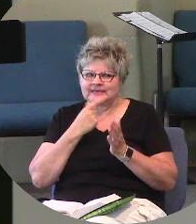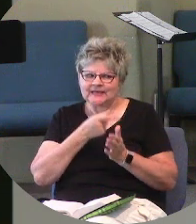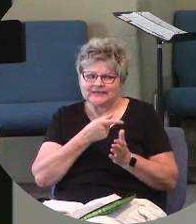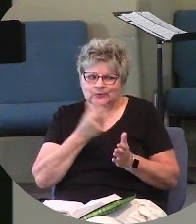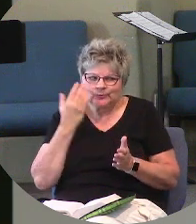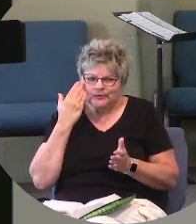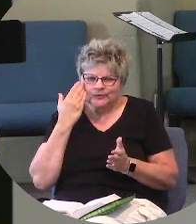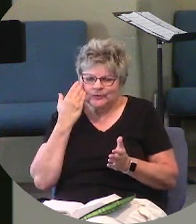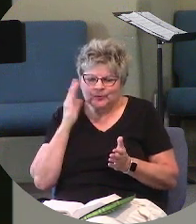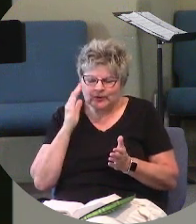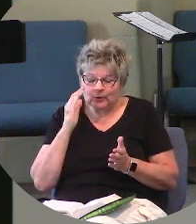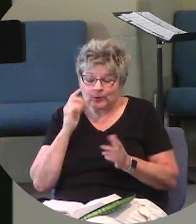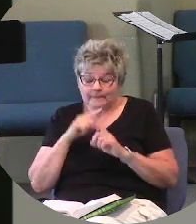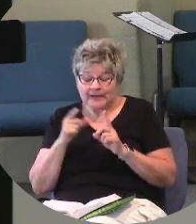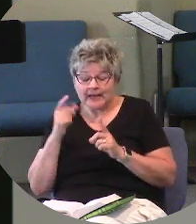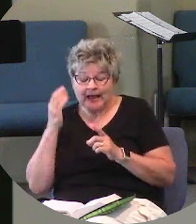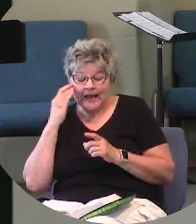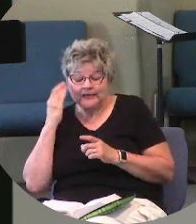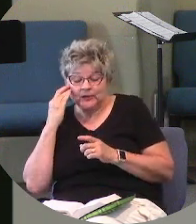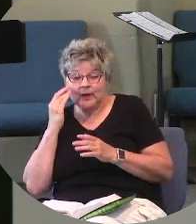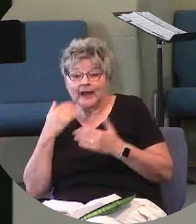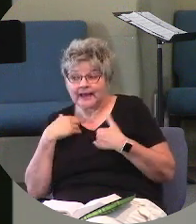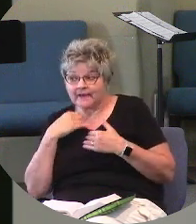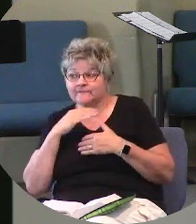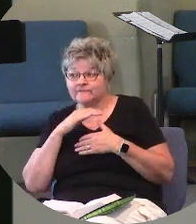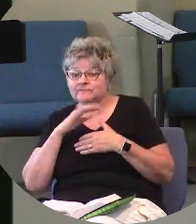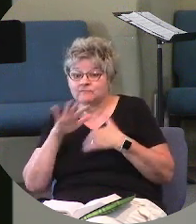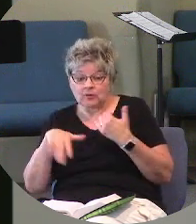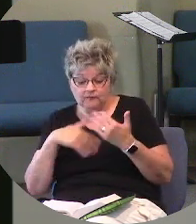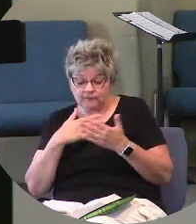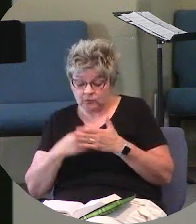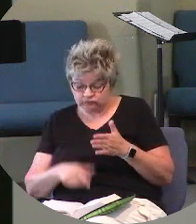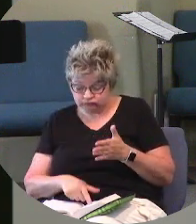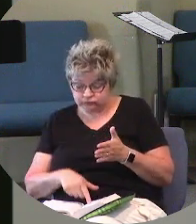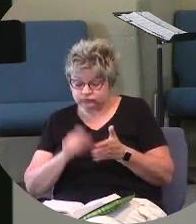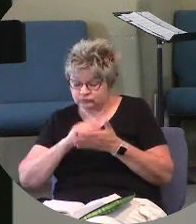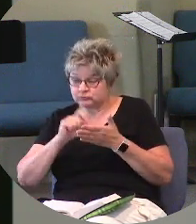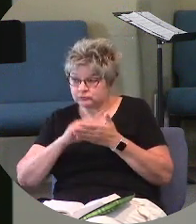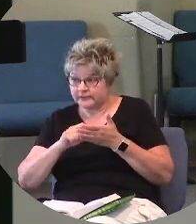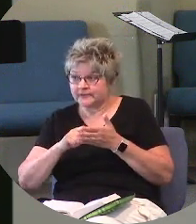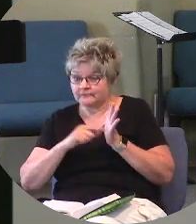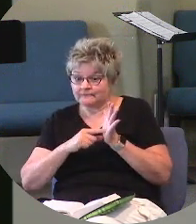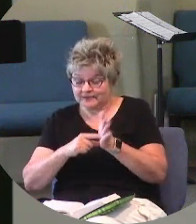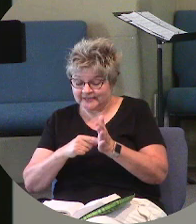know but I know because I have the full written revelation of God.